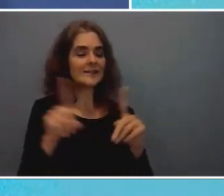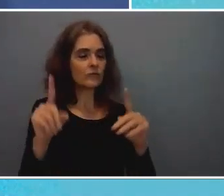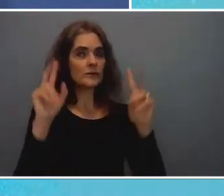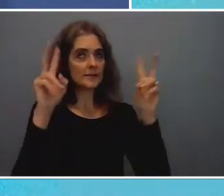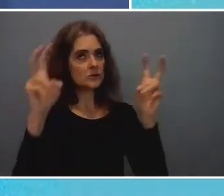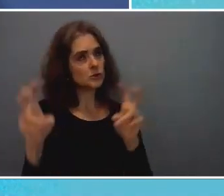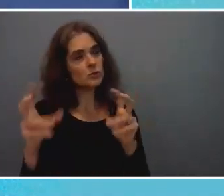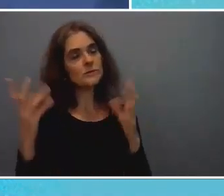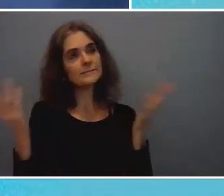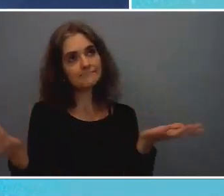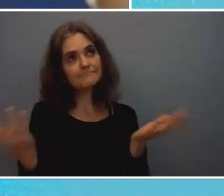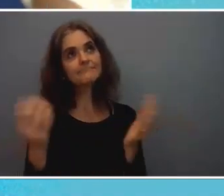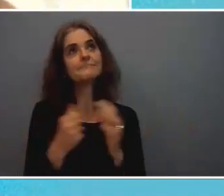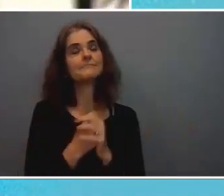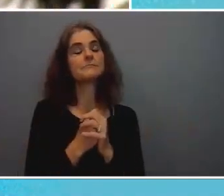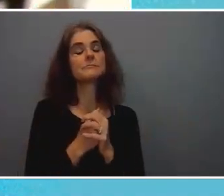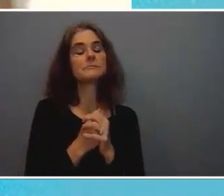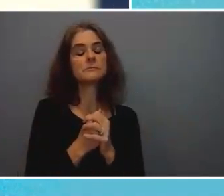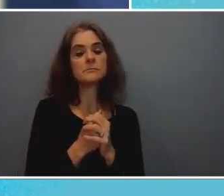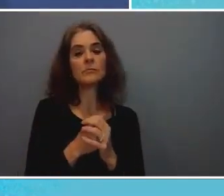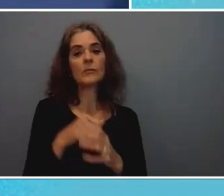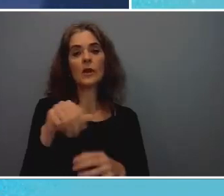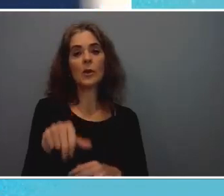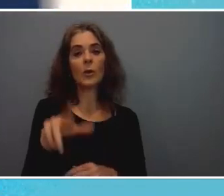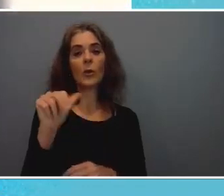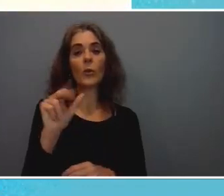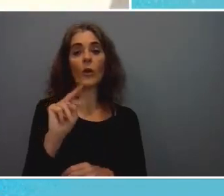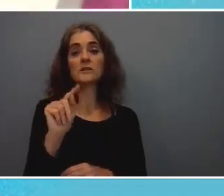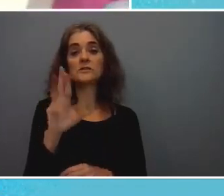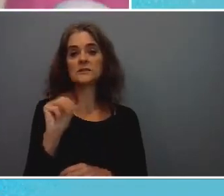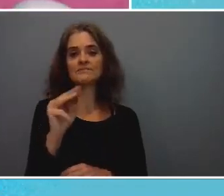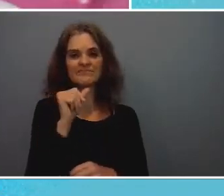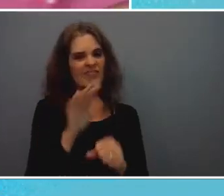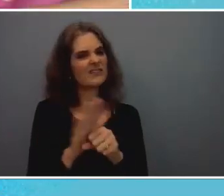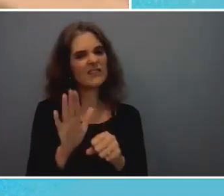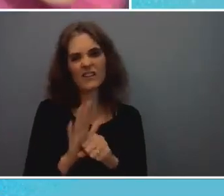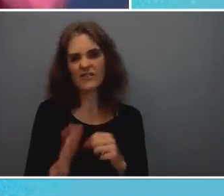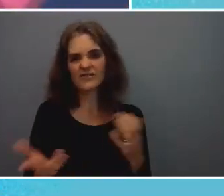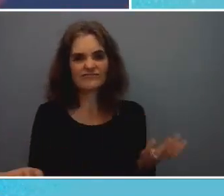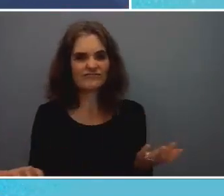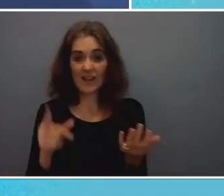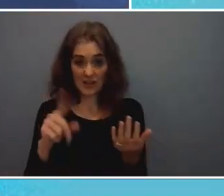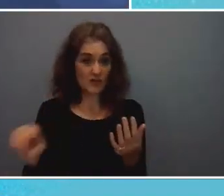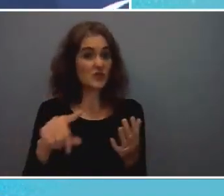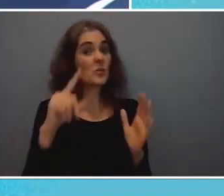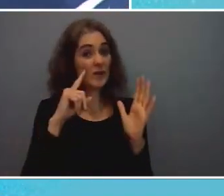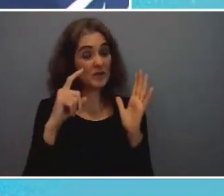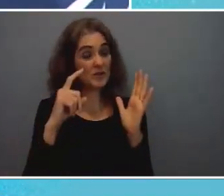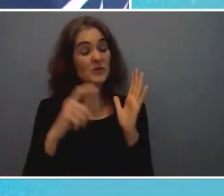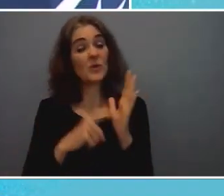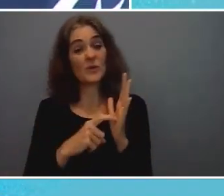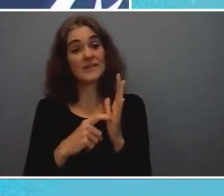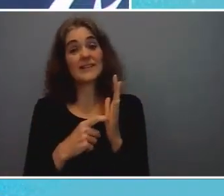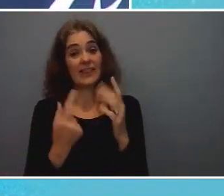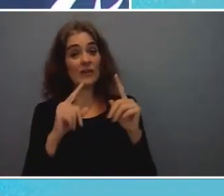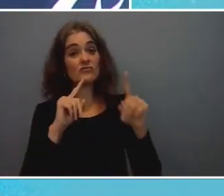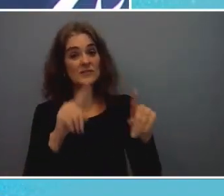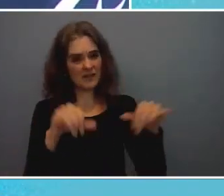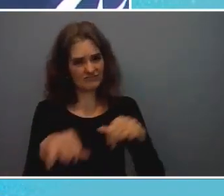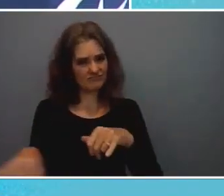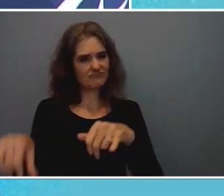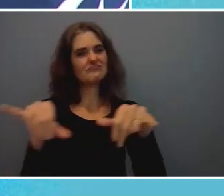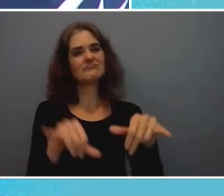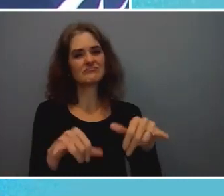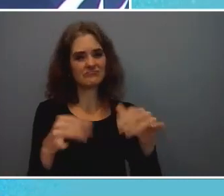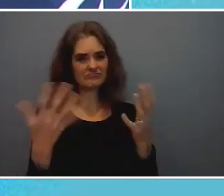quantum is not enough and i mean you will hear this from all develop all